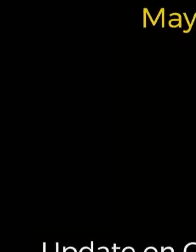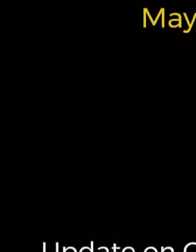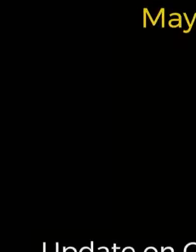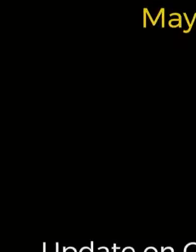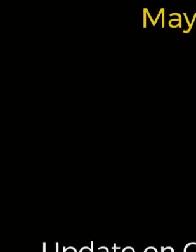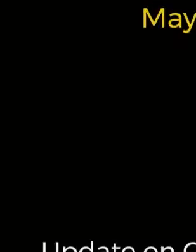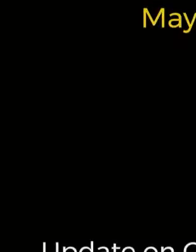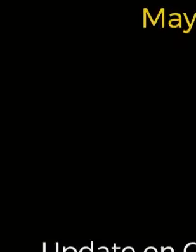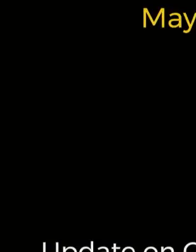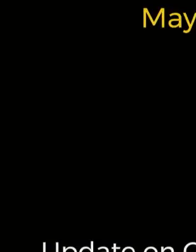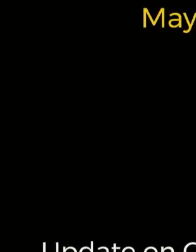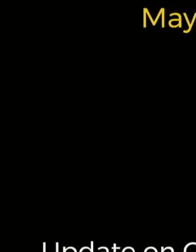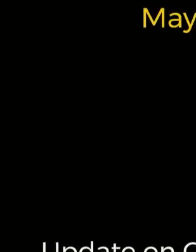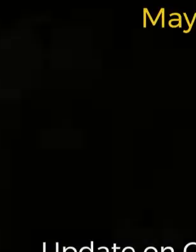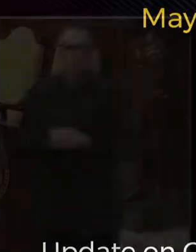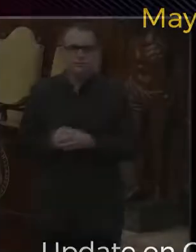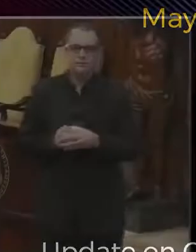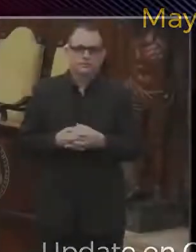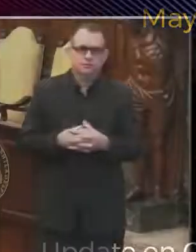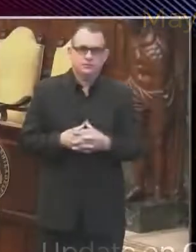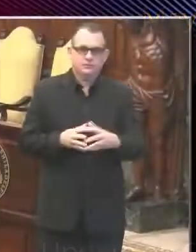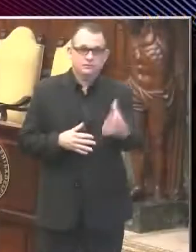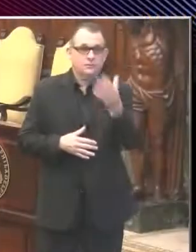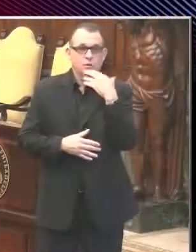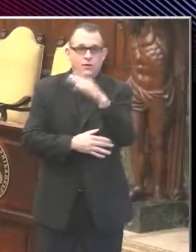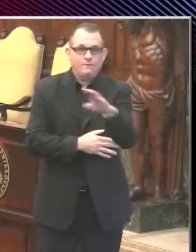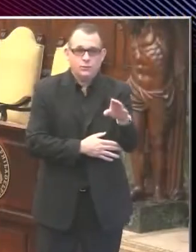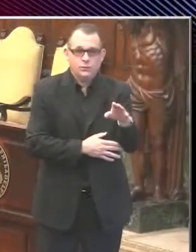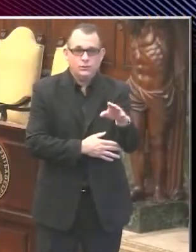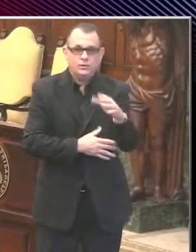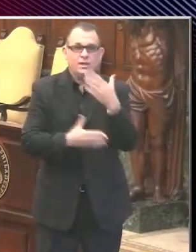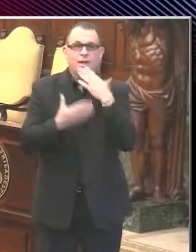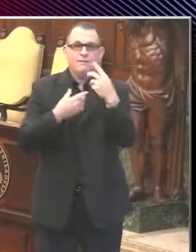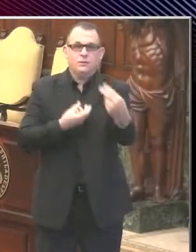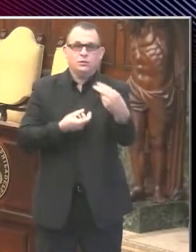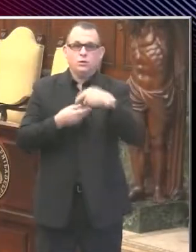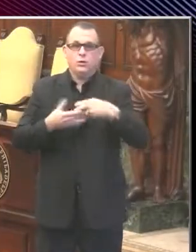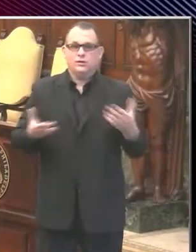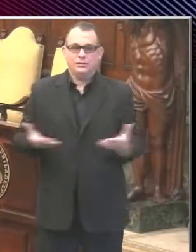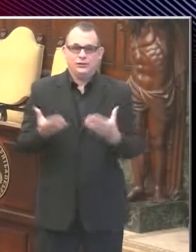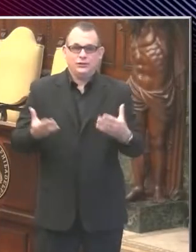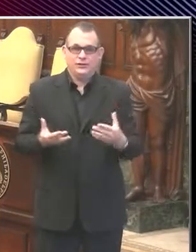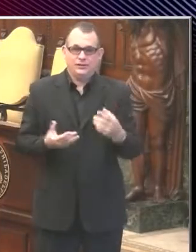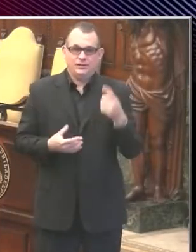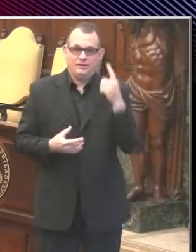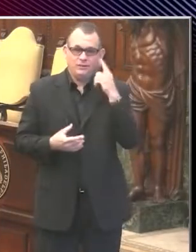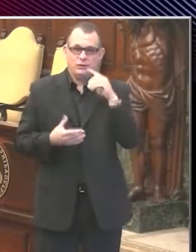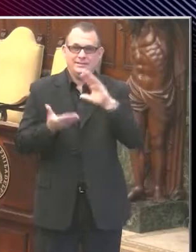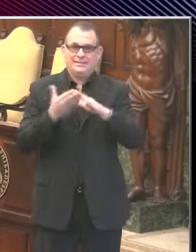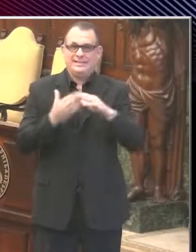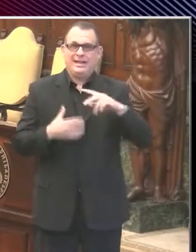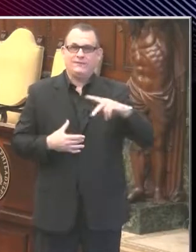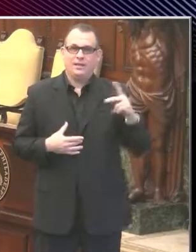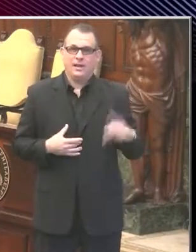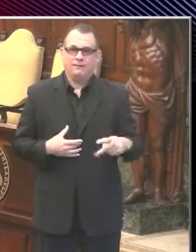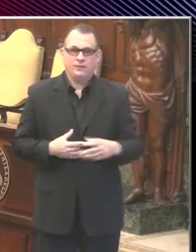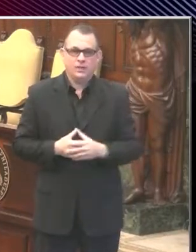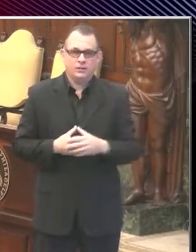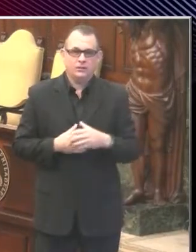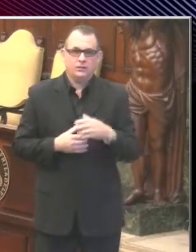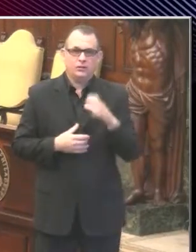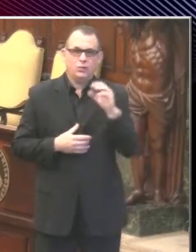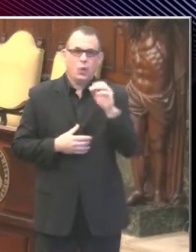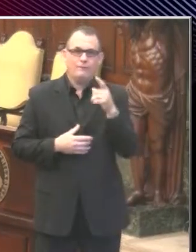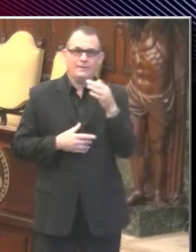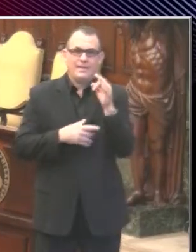Okay, good afternoon and thank you everyone for joining the briefing on the City of Philadelphia's response to COVID-19. Today, all the speakers